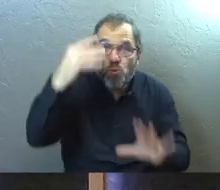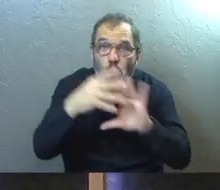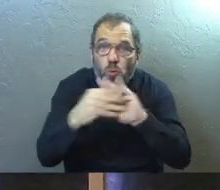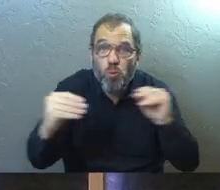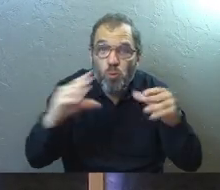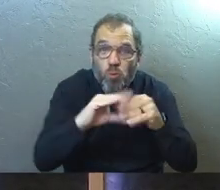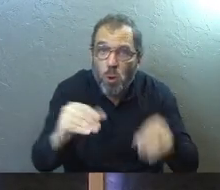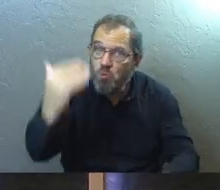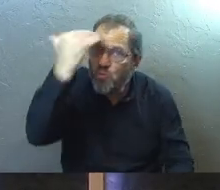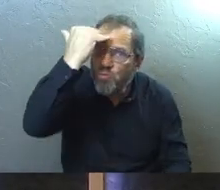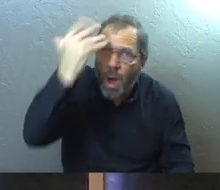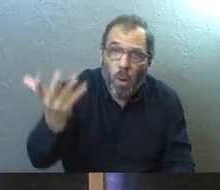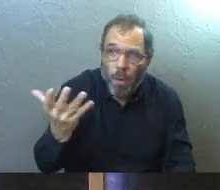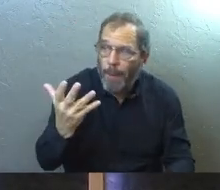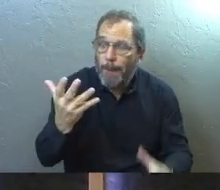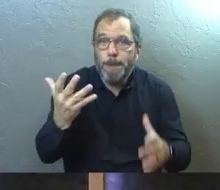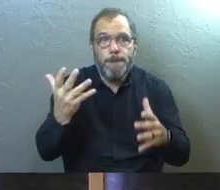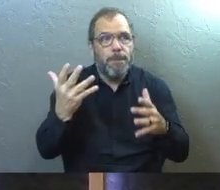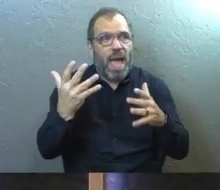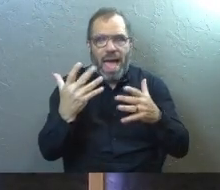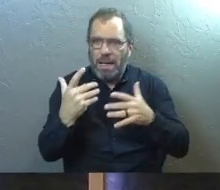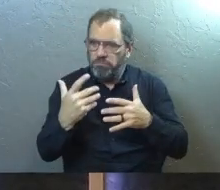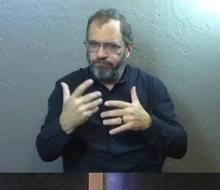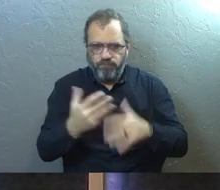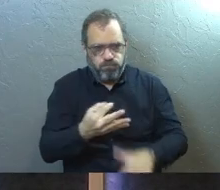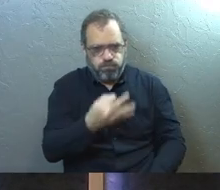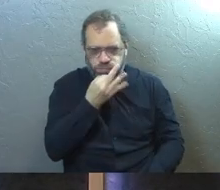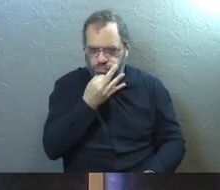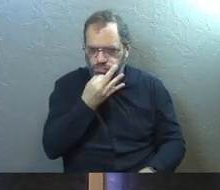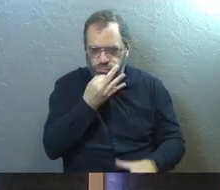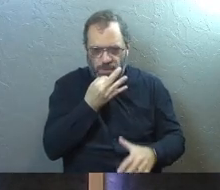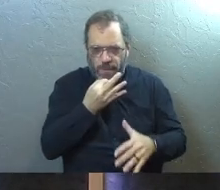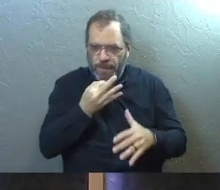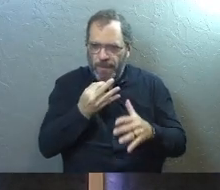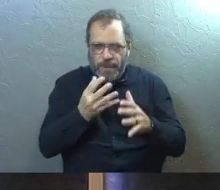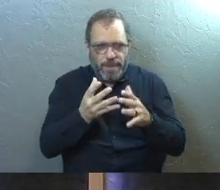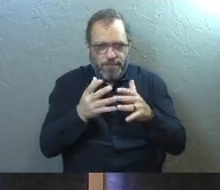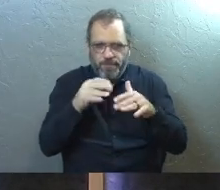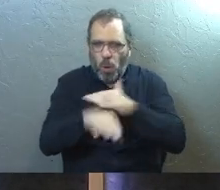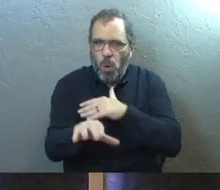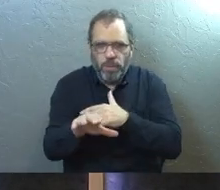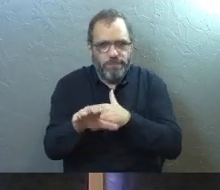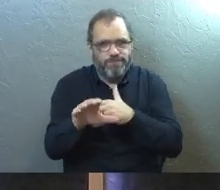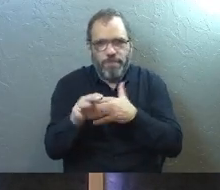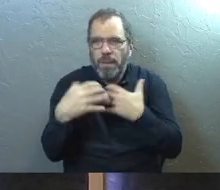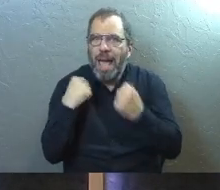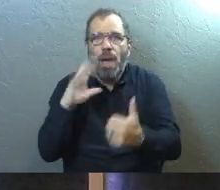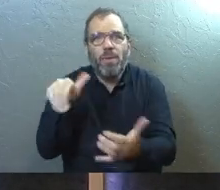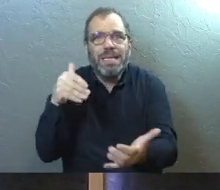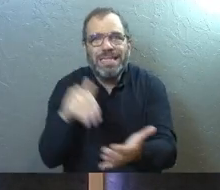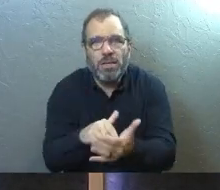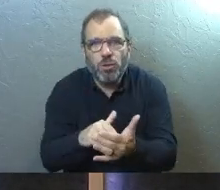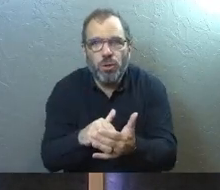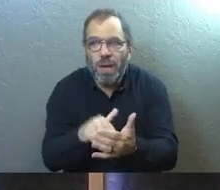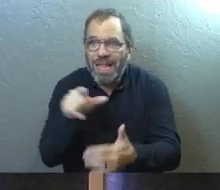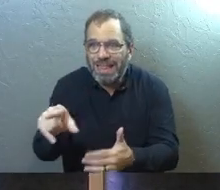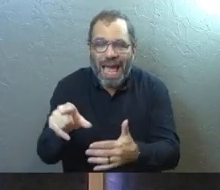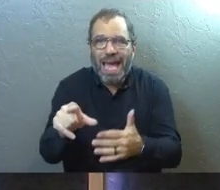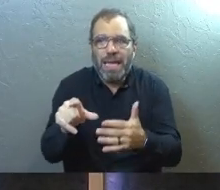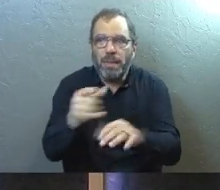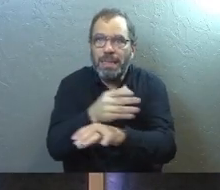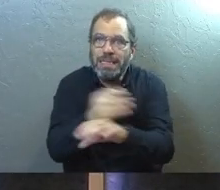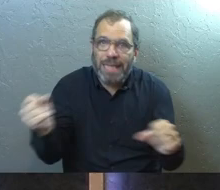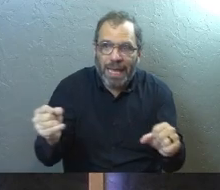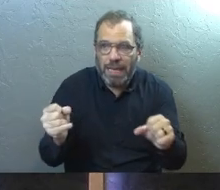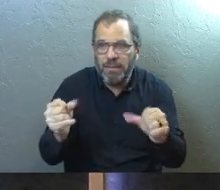stories really, really well. And, and, they had the courage to sign themselves into, um, a health center where they could be